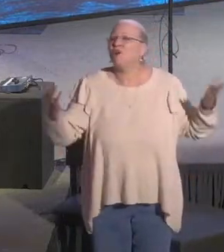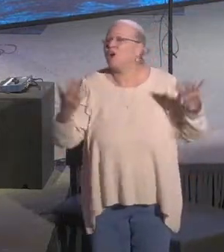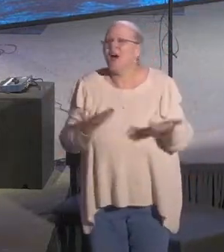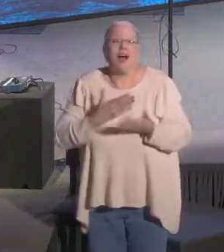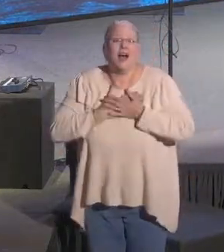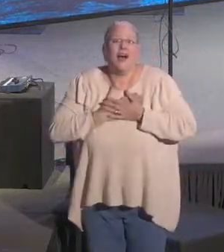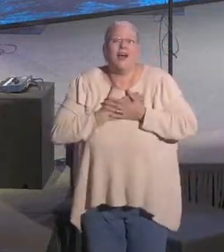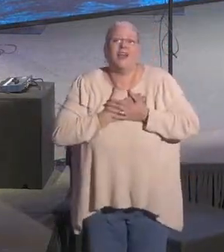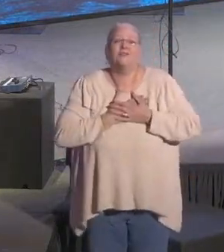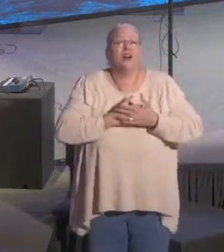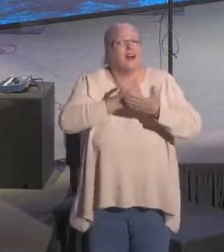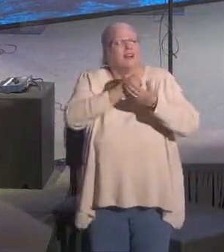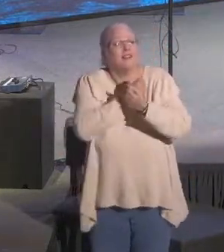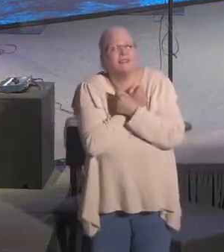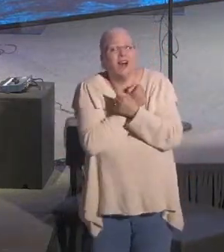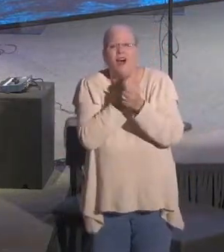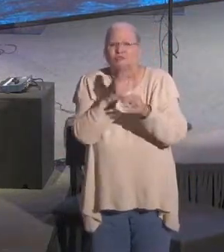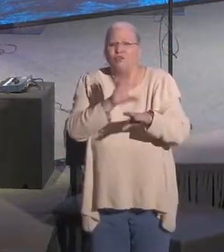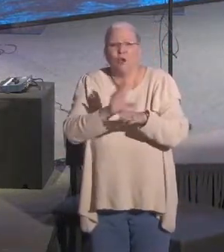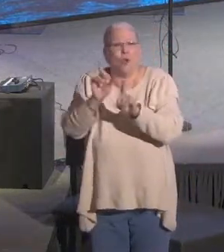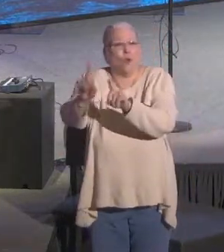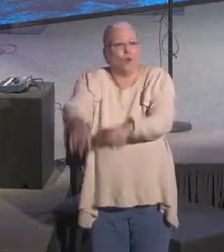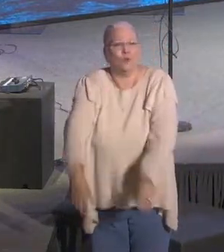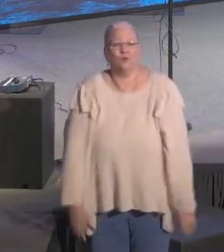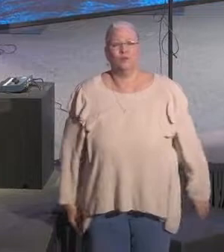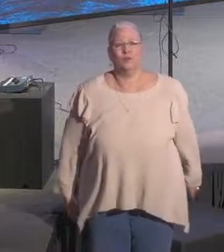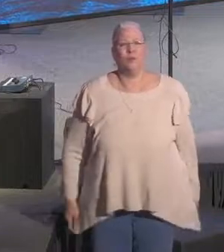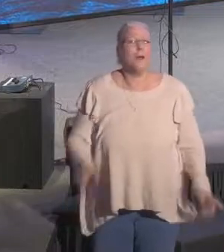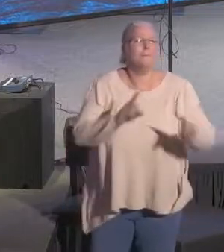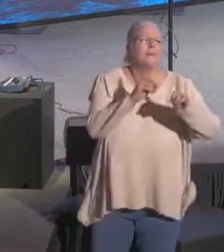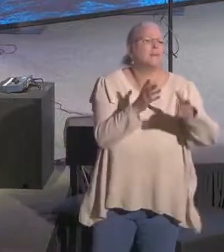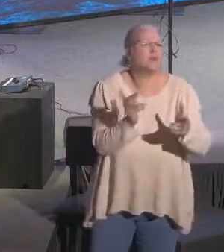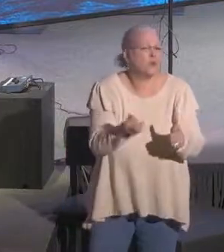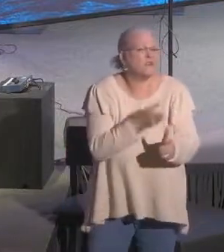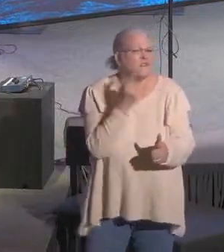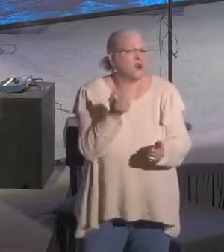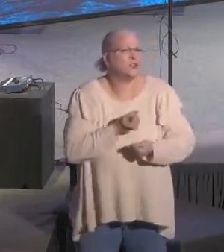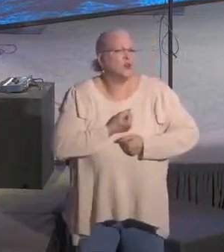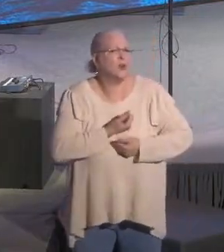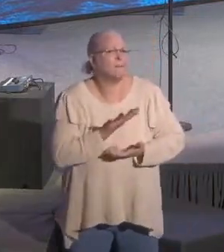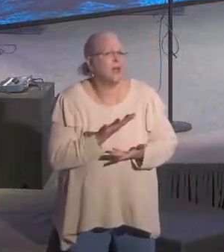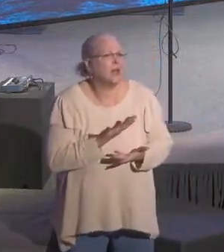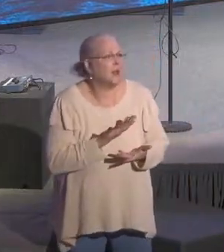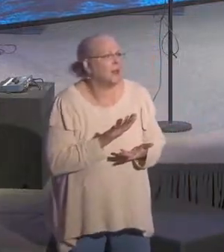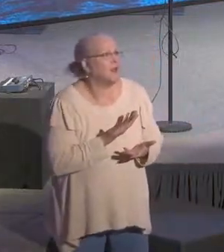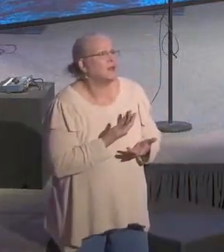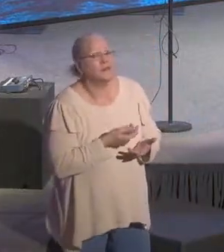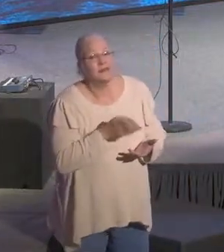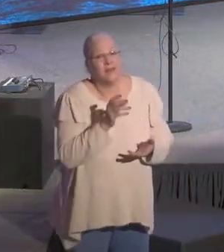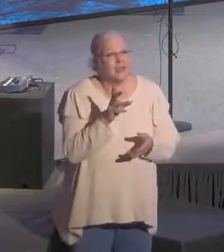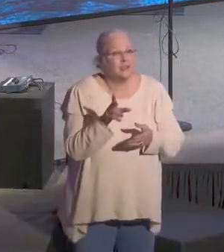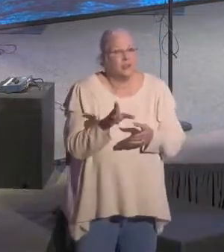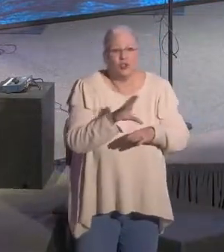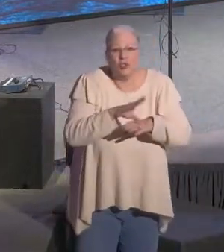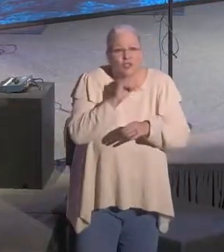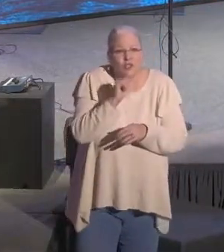and I've loved it ever since. I love the church, but I want to be the first to admit today, and let's admit, the church isn't perfect.